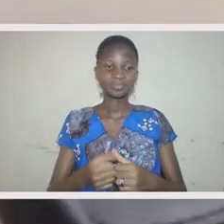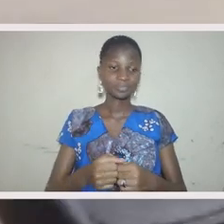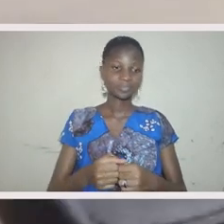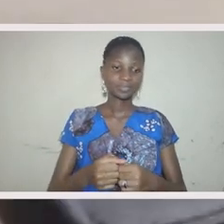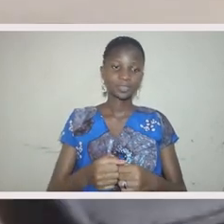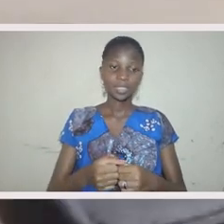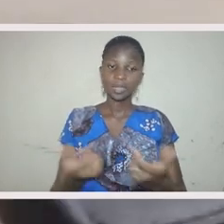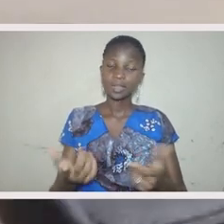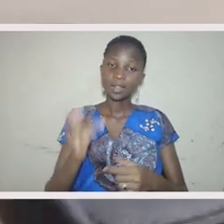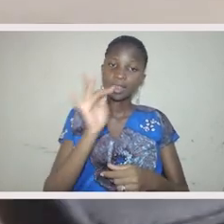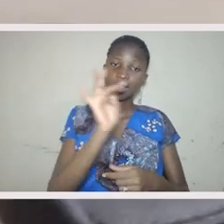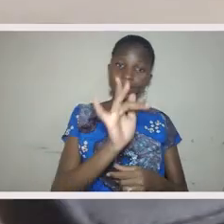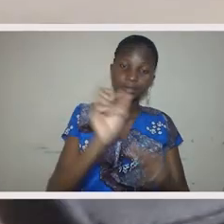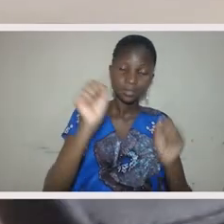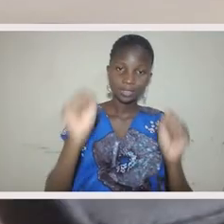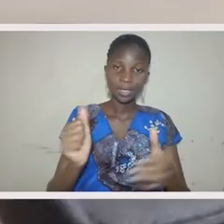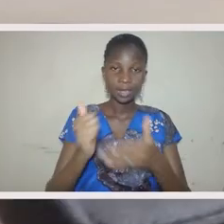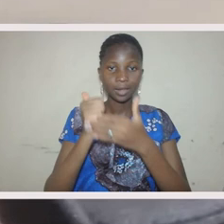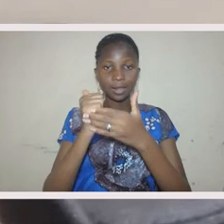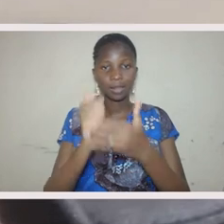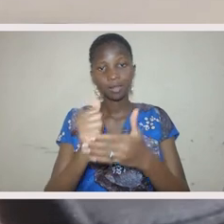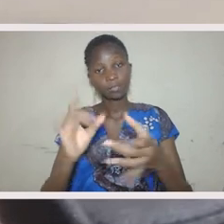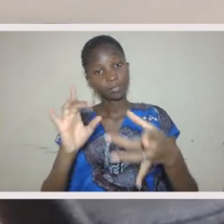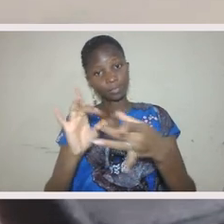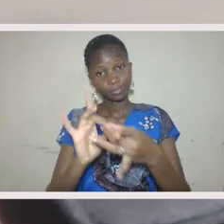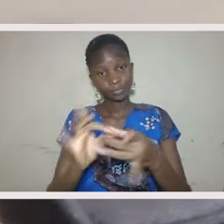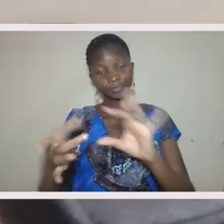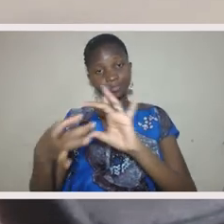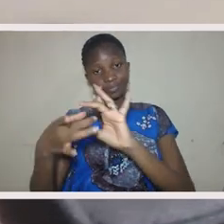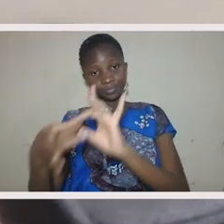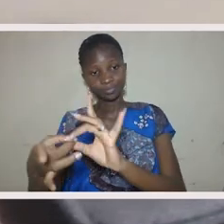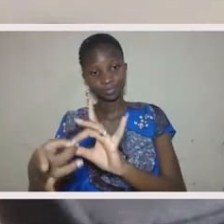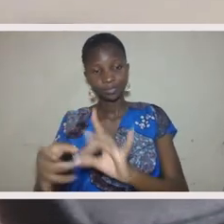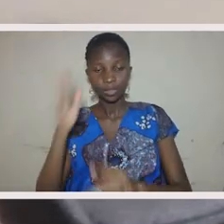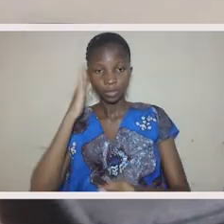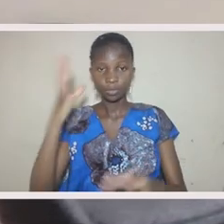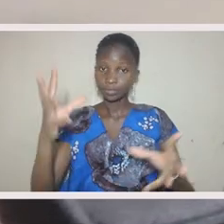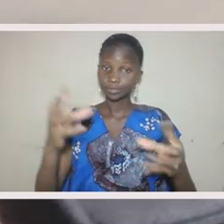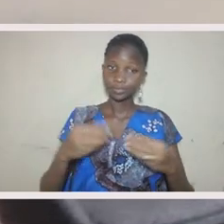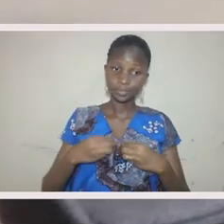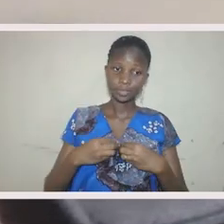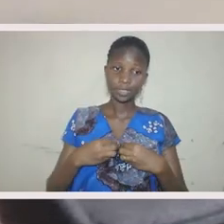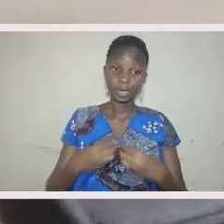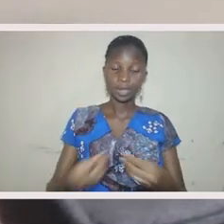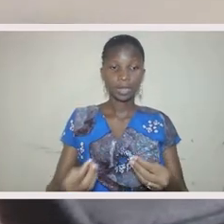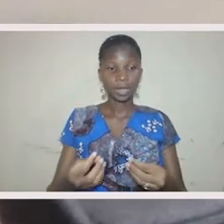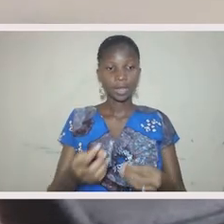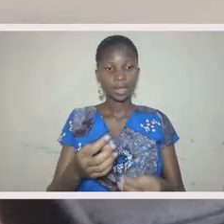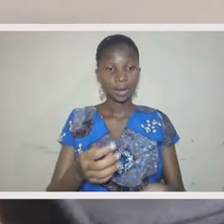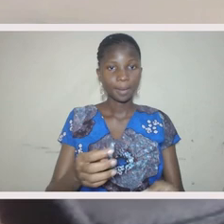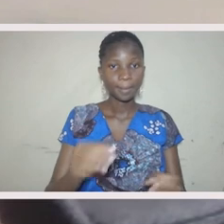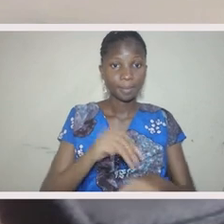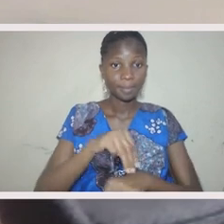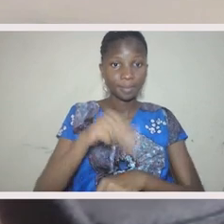There are a few links that I put there that are being flooded by all of your love messages, so you'll get an email after this as well. But happy